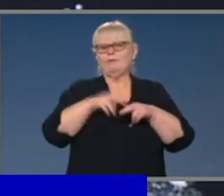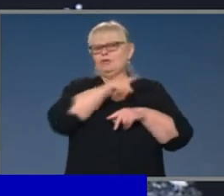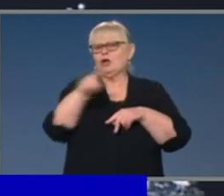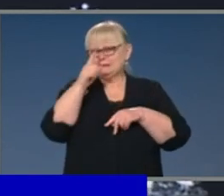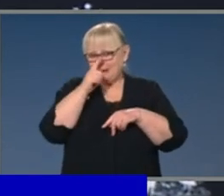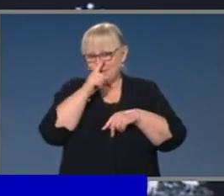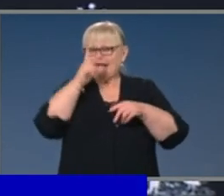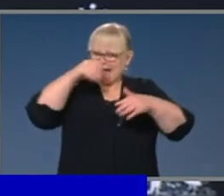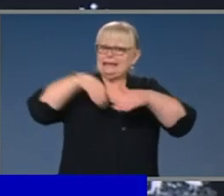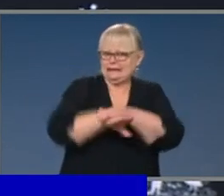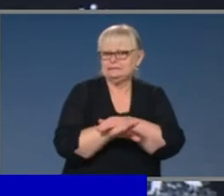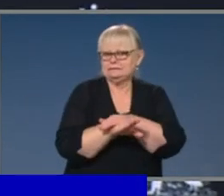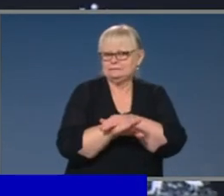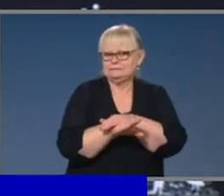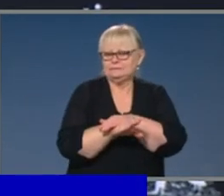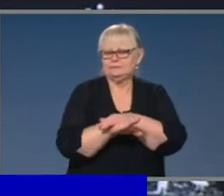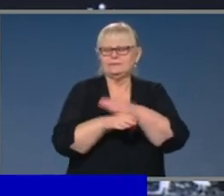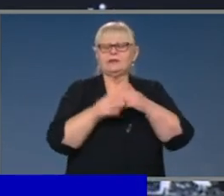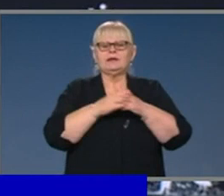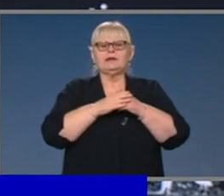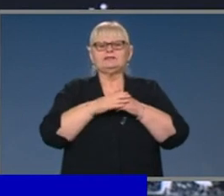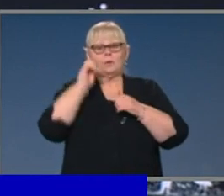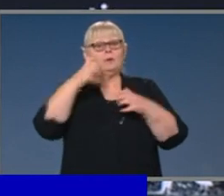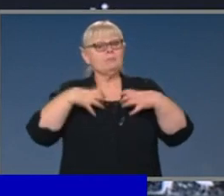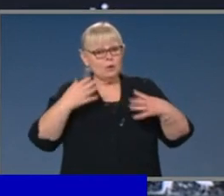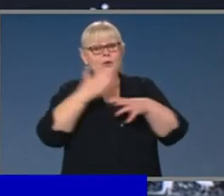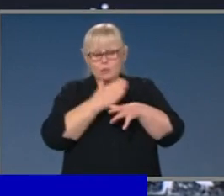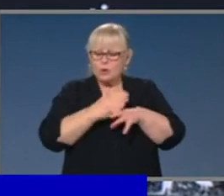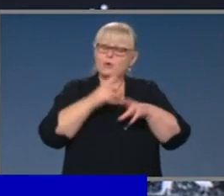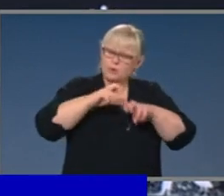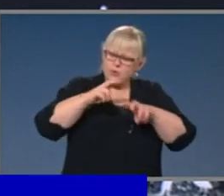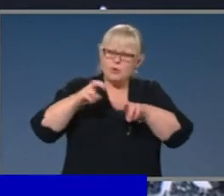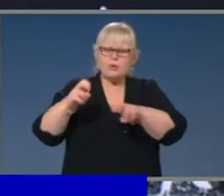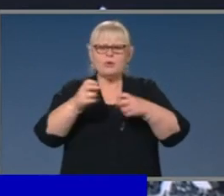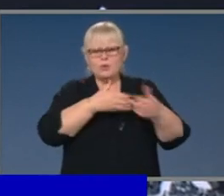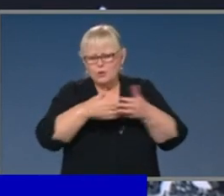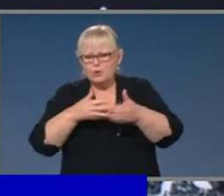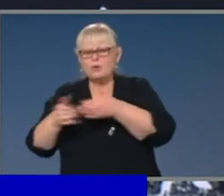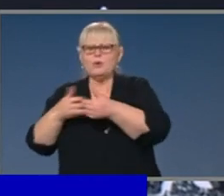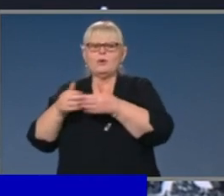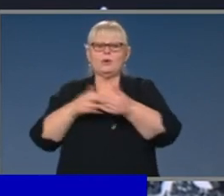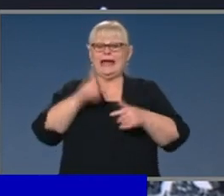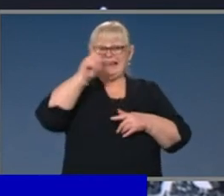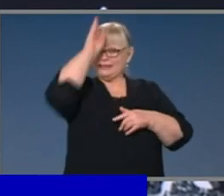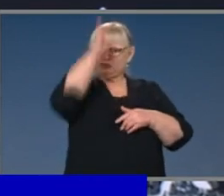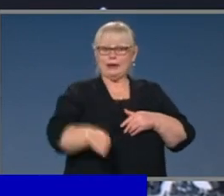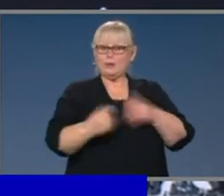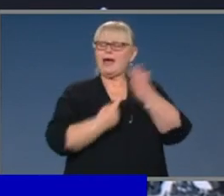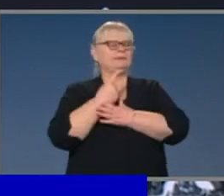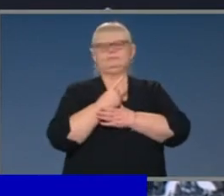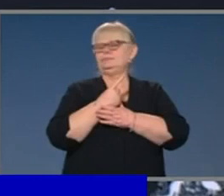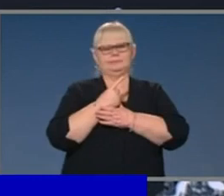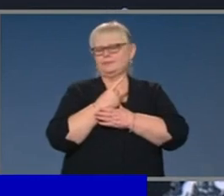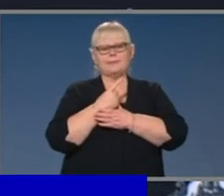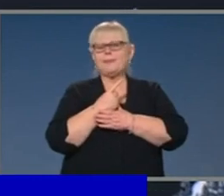to take patrons. Now, there will be further work done over the next fortnight. This is not something that's happening straight away. This is something that would